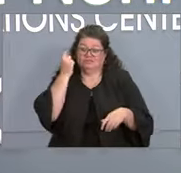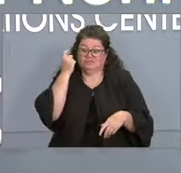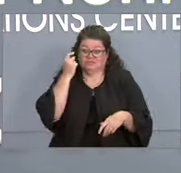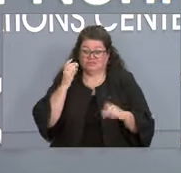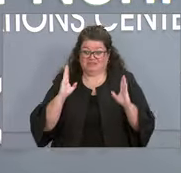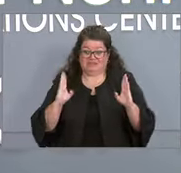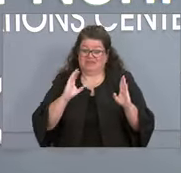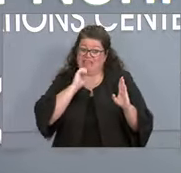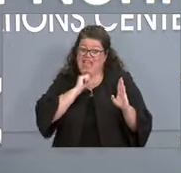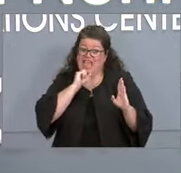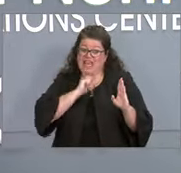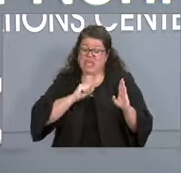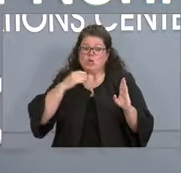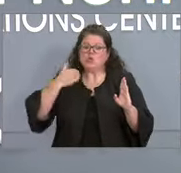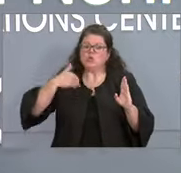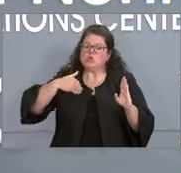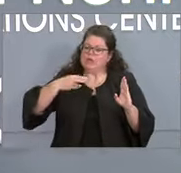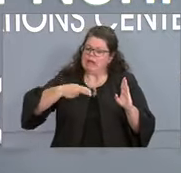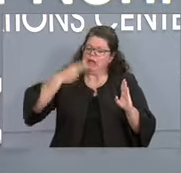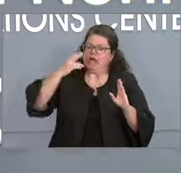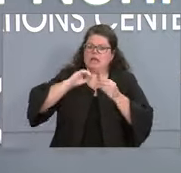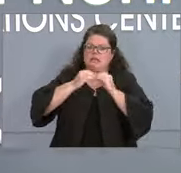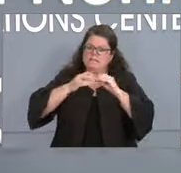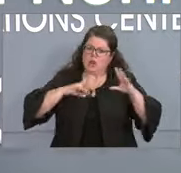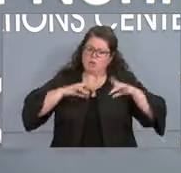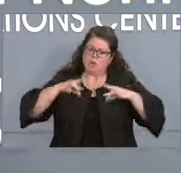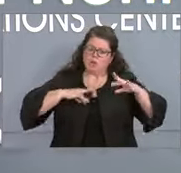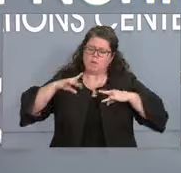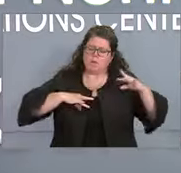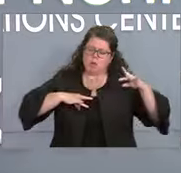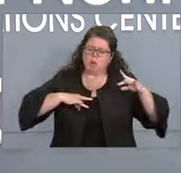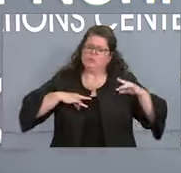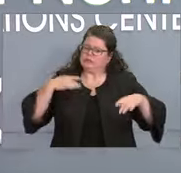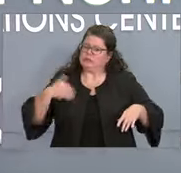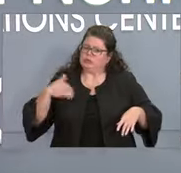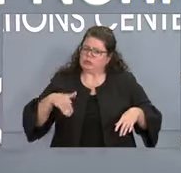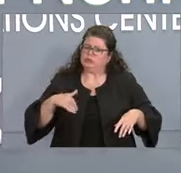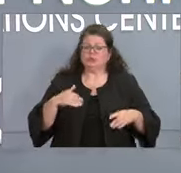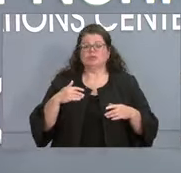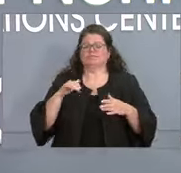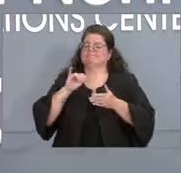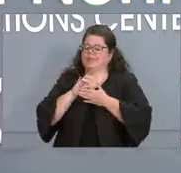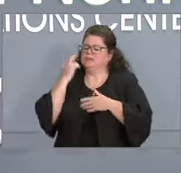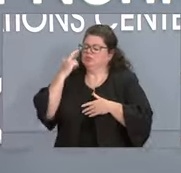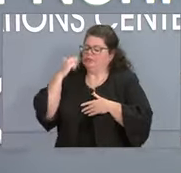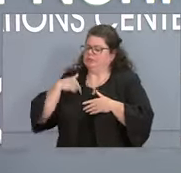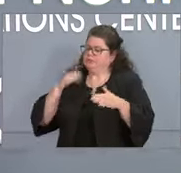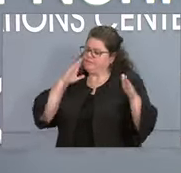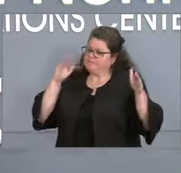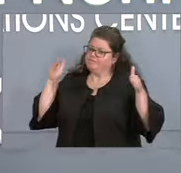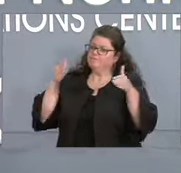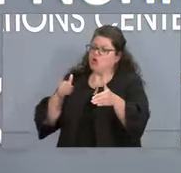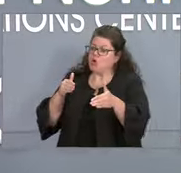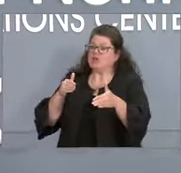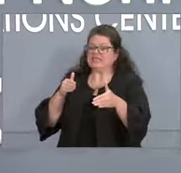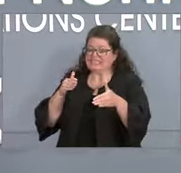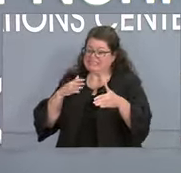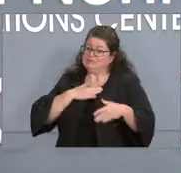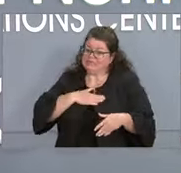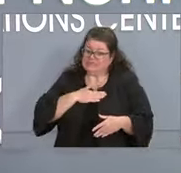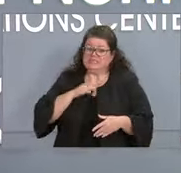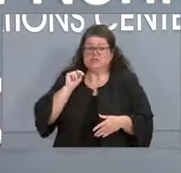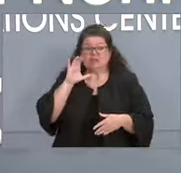are the highest in this age group. We remain laser-focused on helping more North Carolinians make that